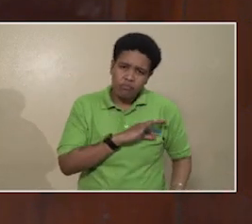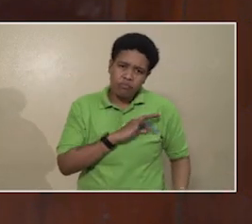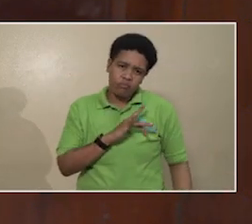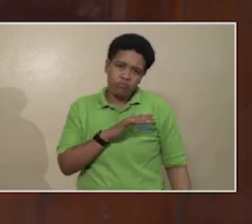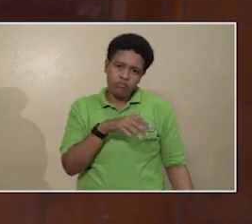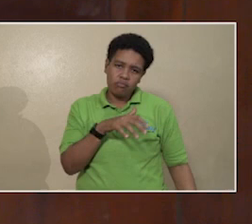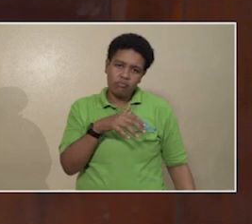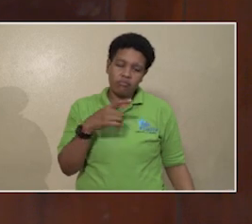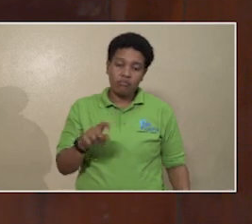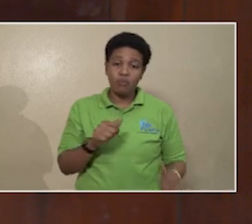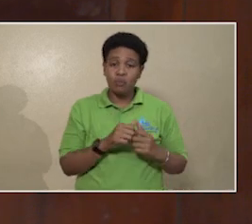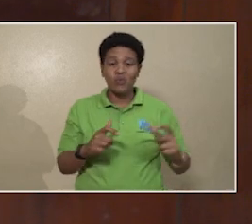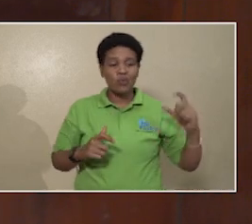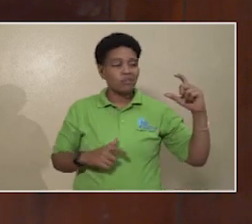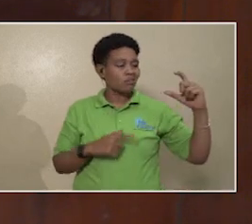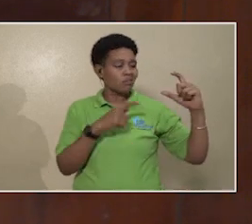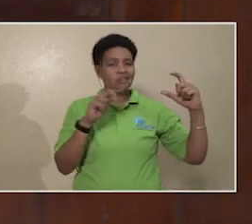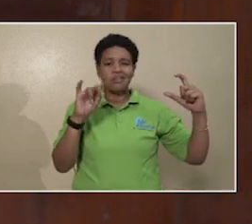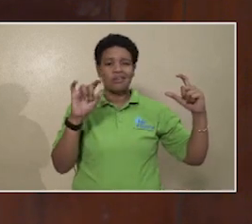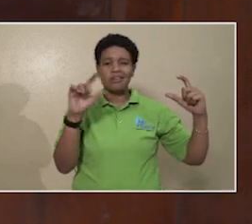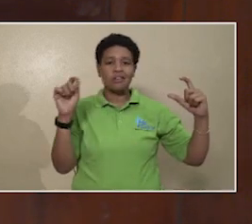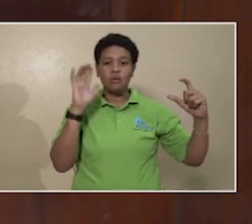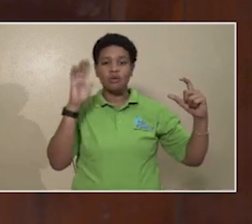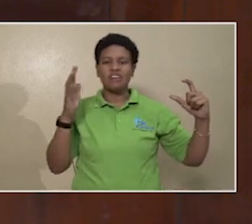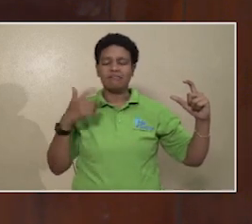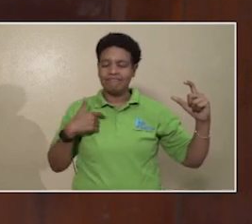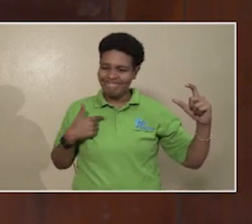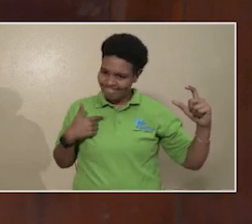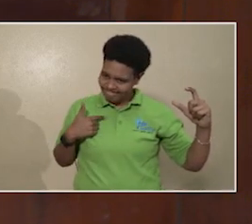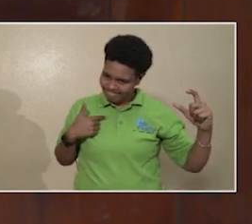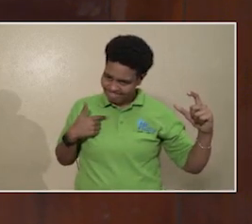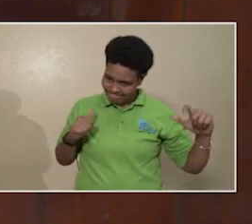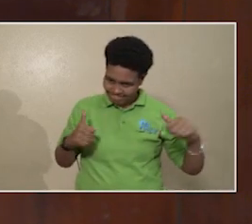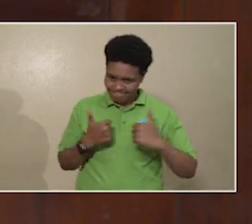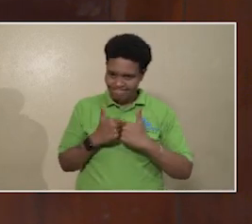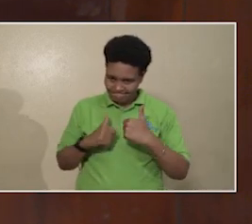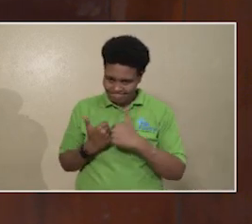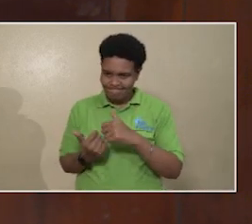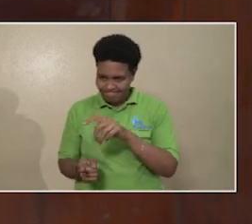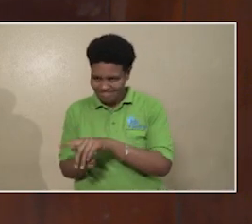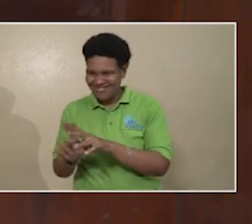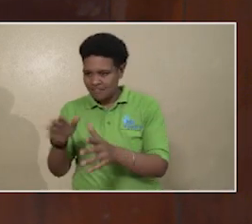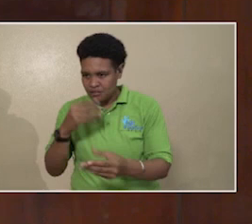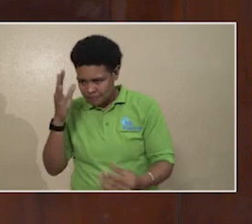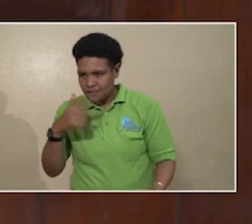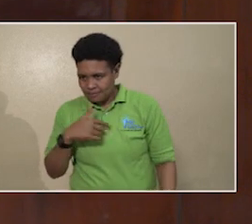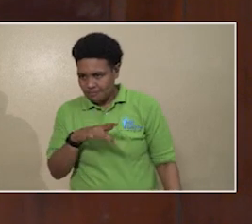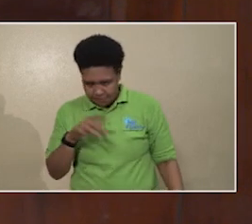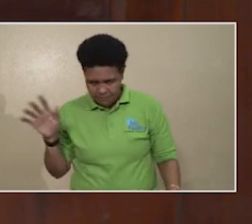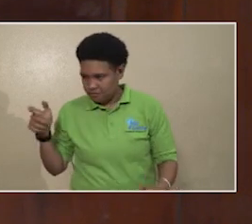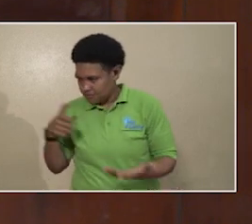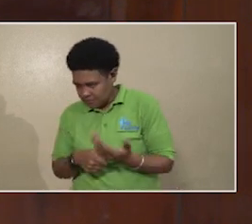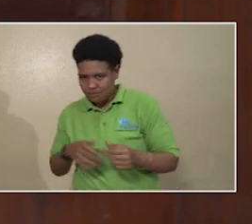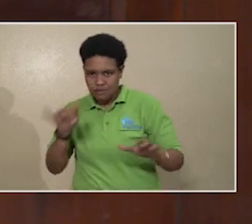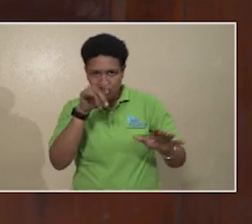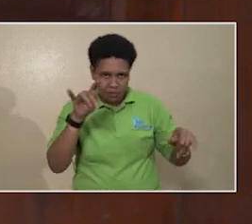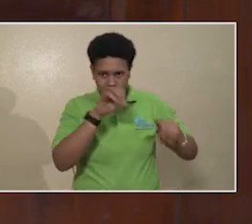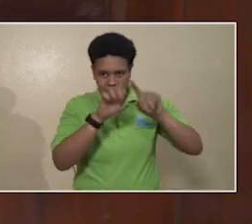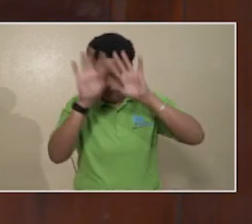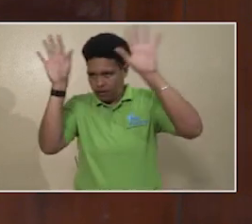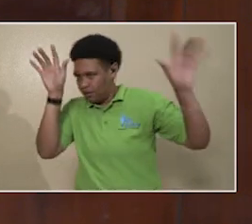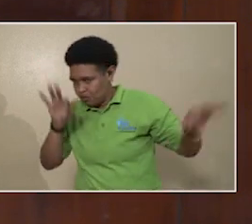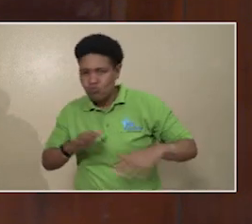that without the card, the obstacle is not as difficult, then I hope that without the